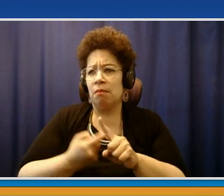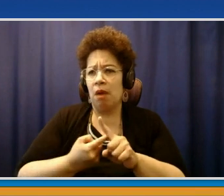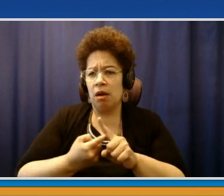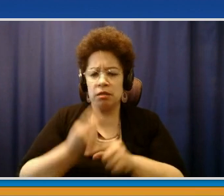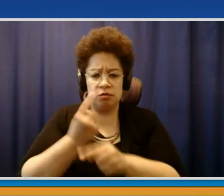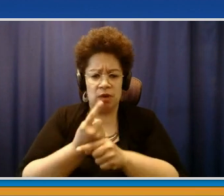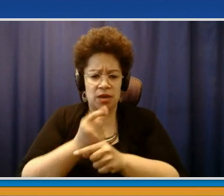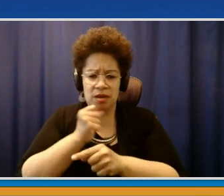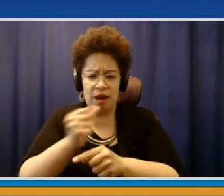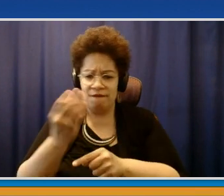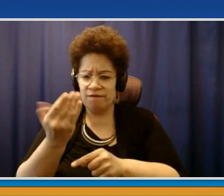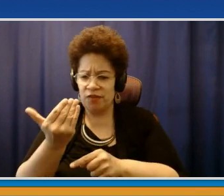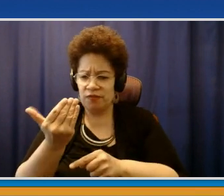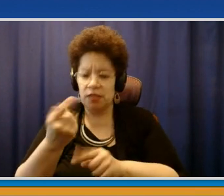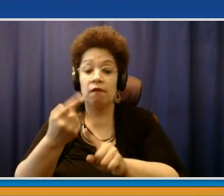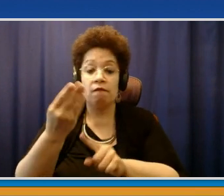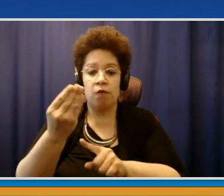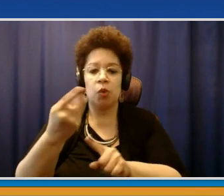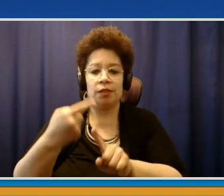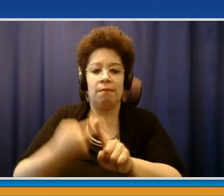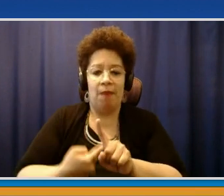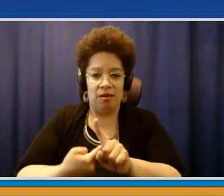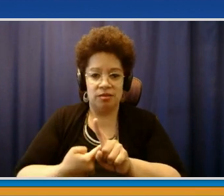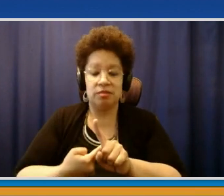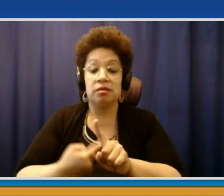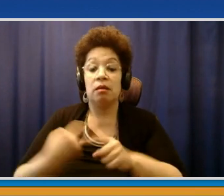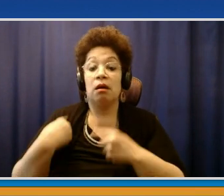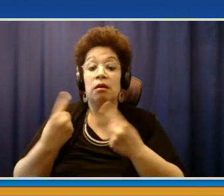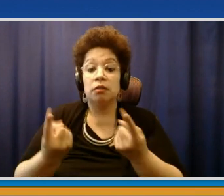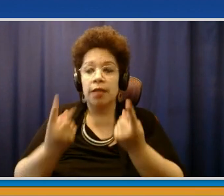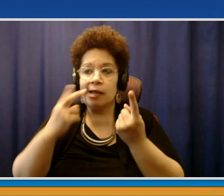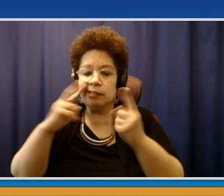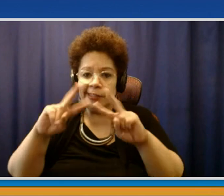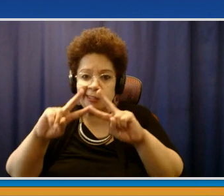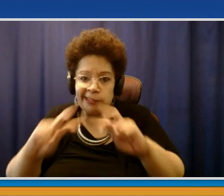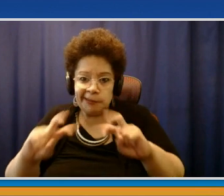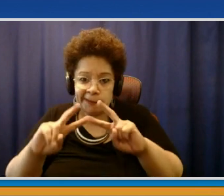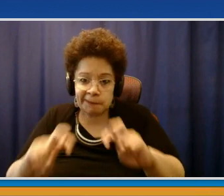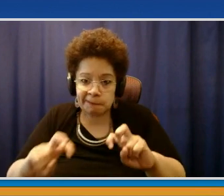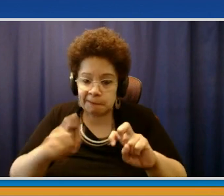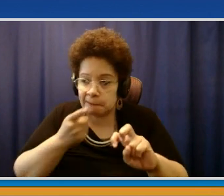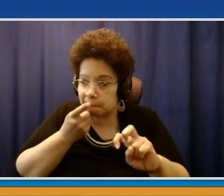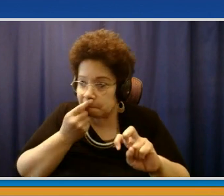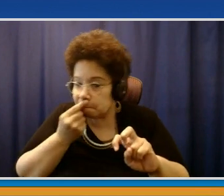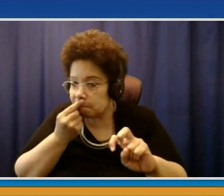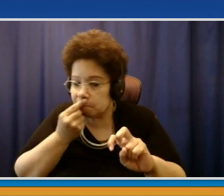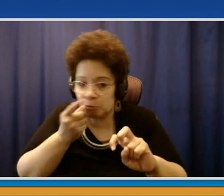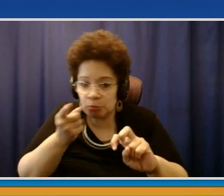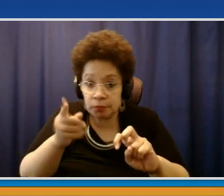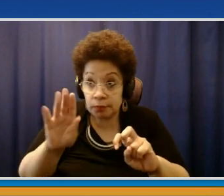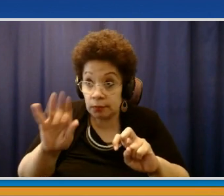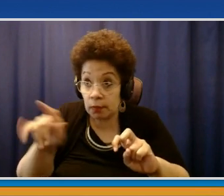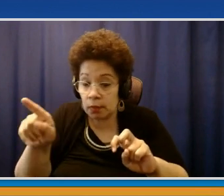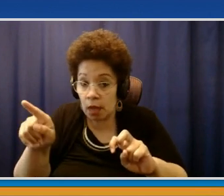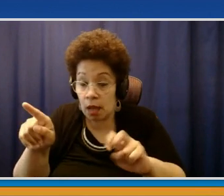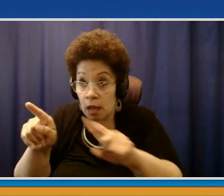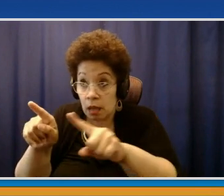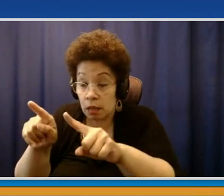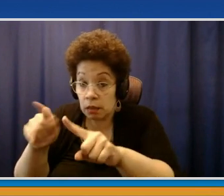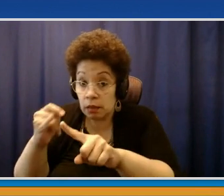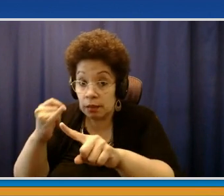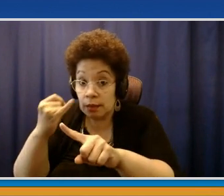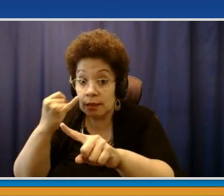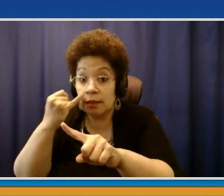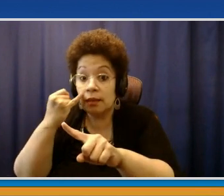months was to look at the function and determine whether the function, if we allowed for it, would likely